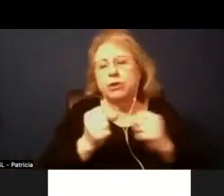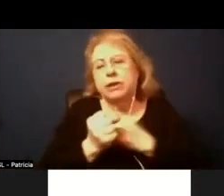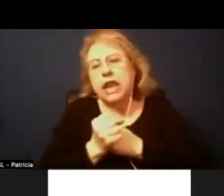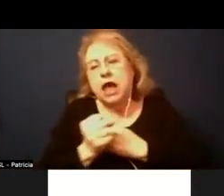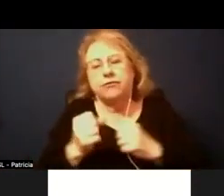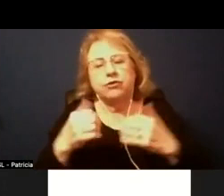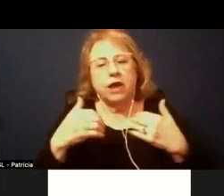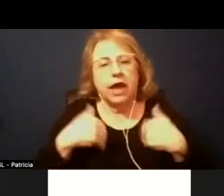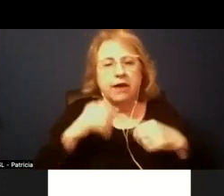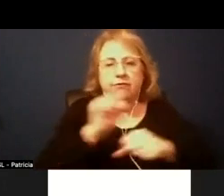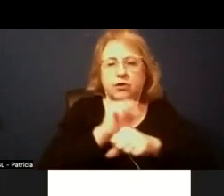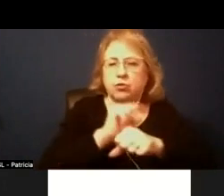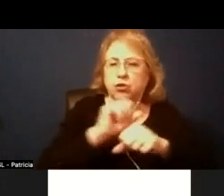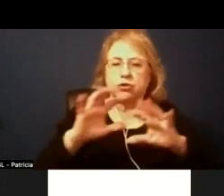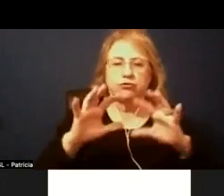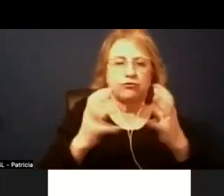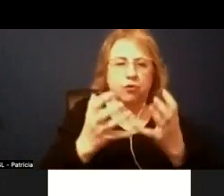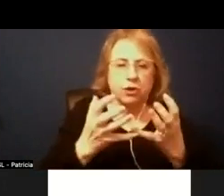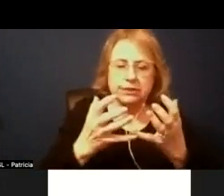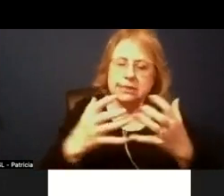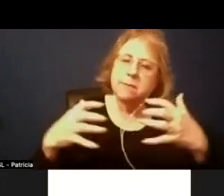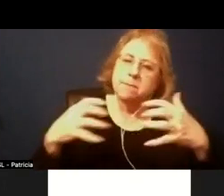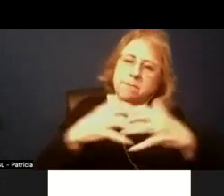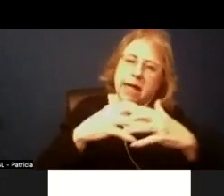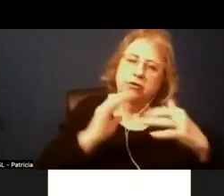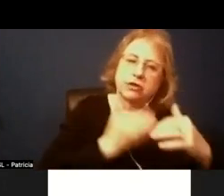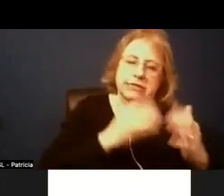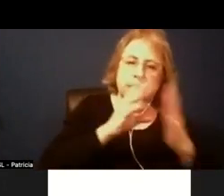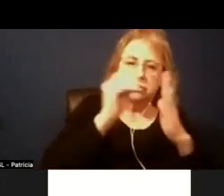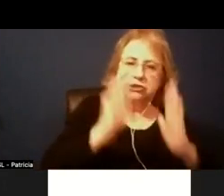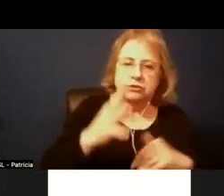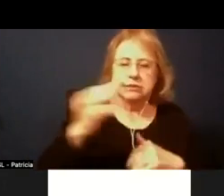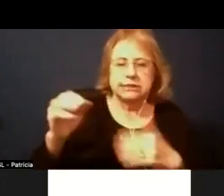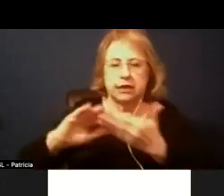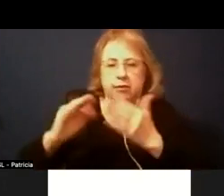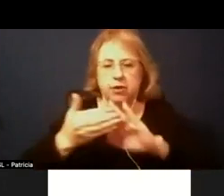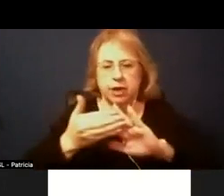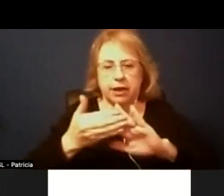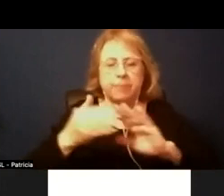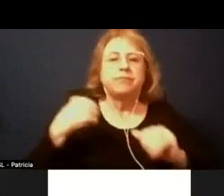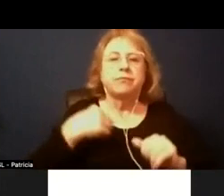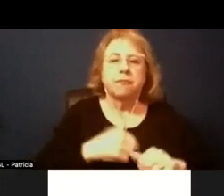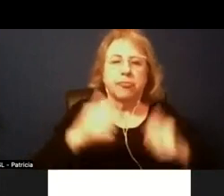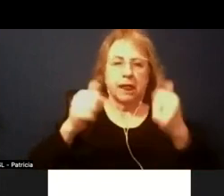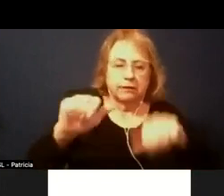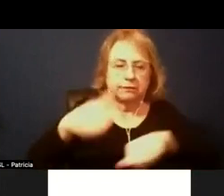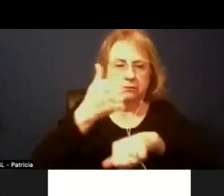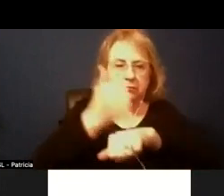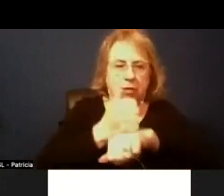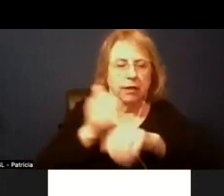the community we have a long ways to go um but we want to get there and you know are trying to implement strategies to do so